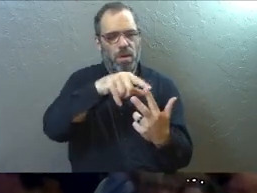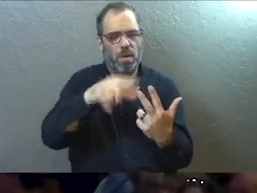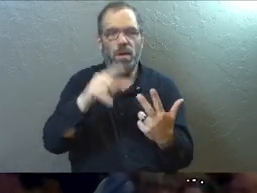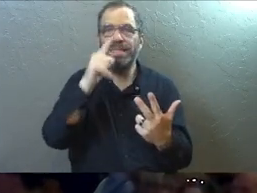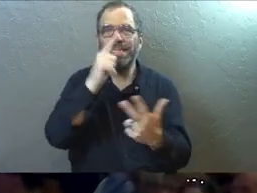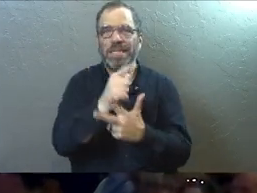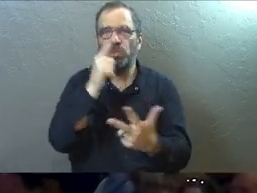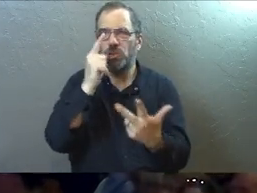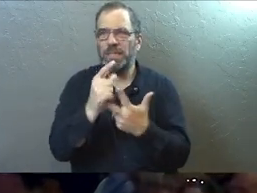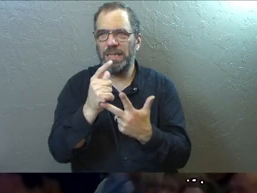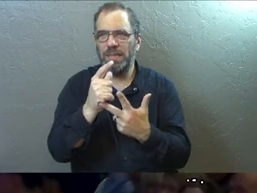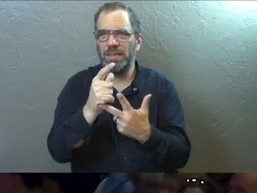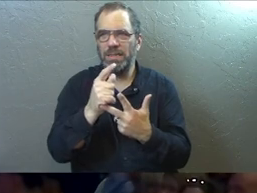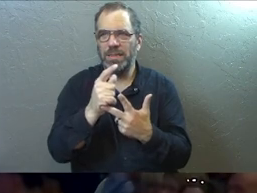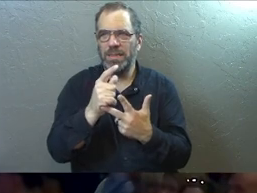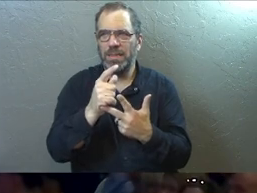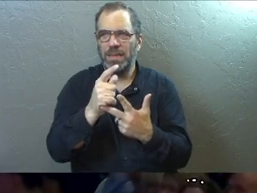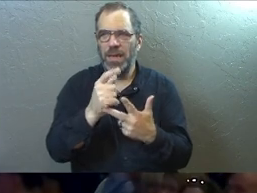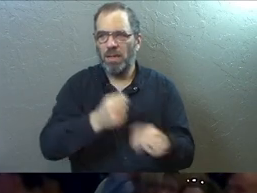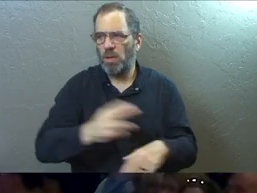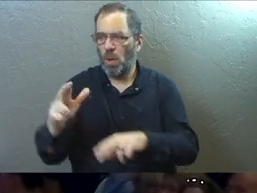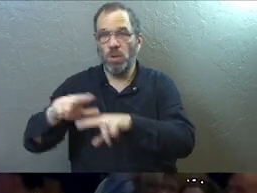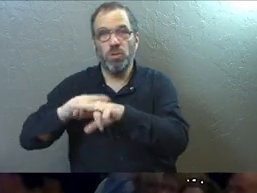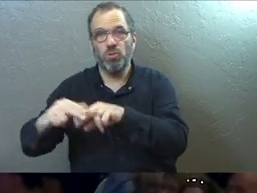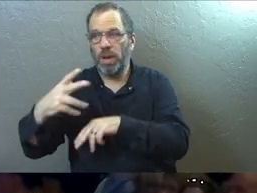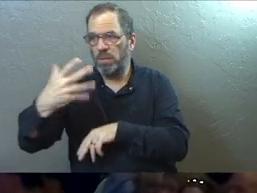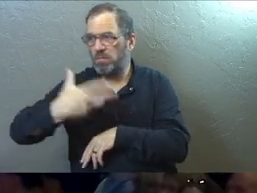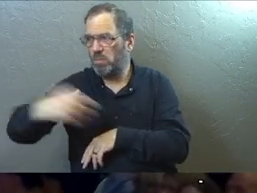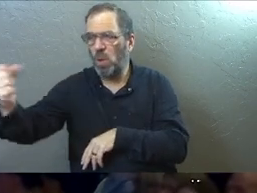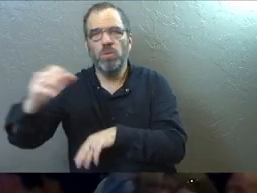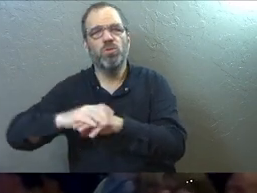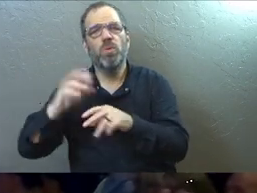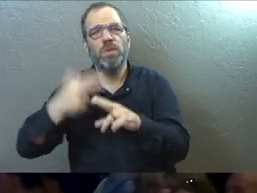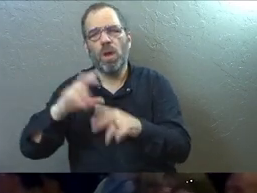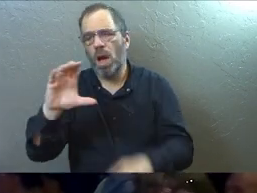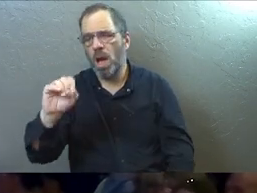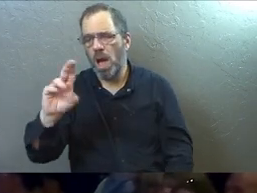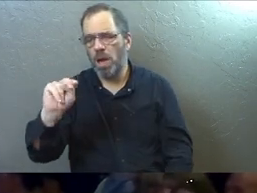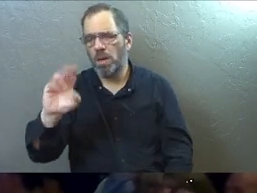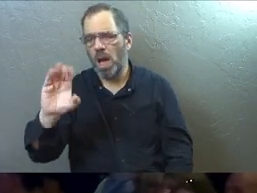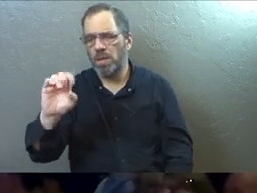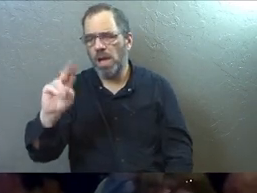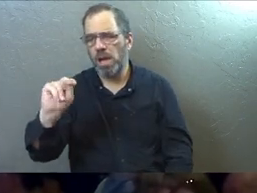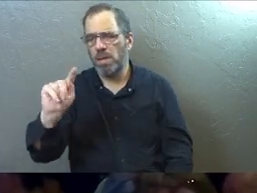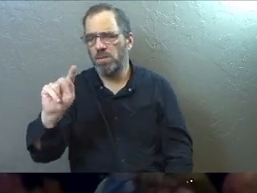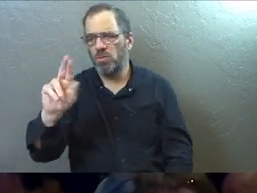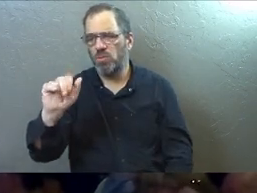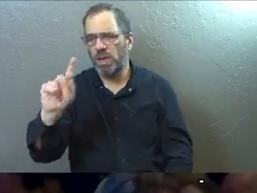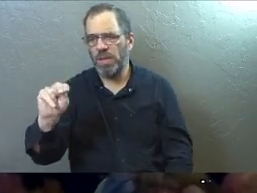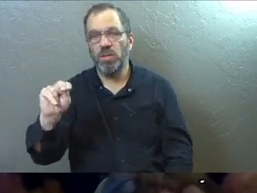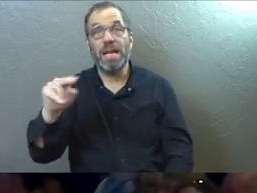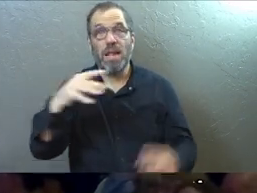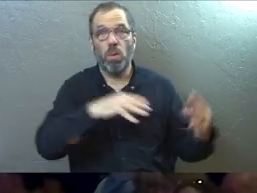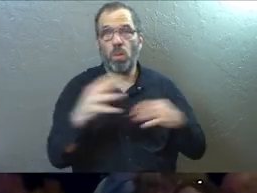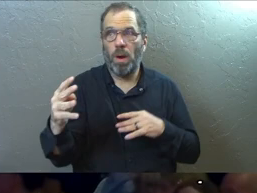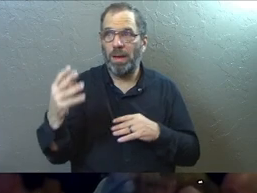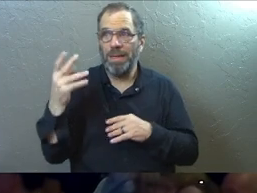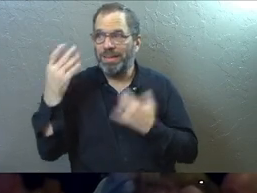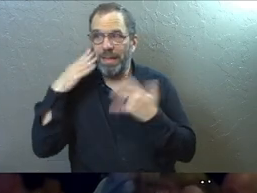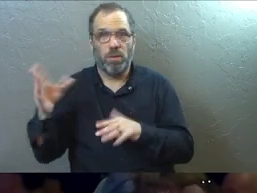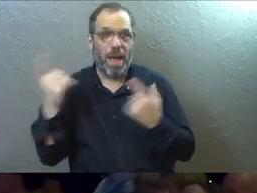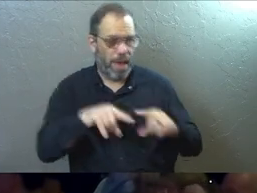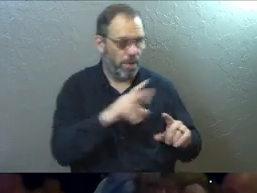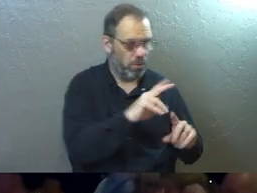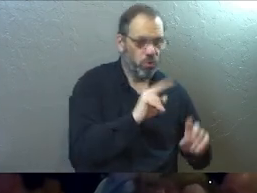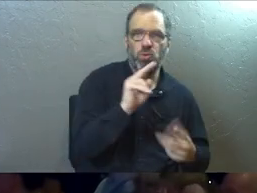they're thrown into a train and they're hauled off to a concentration camp together. And for the remainder of the war, they don't even know what